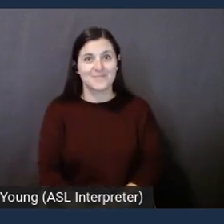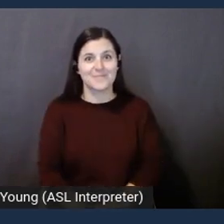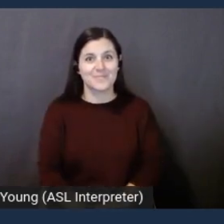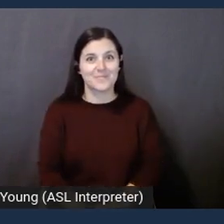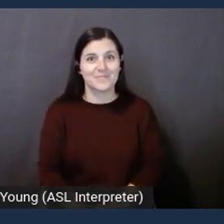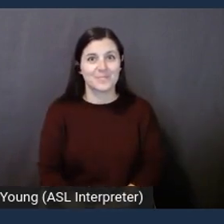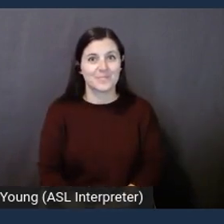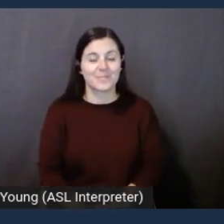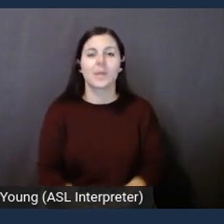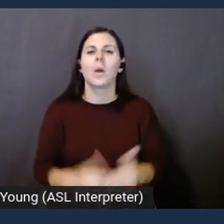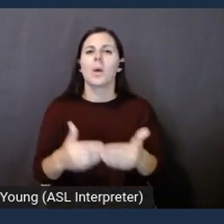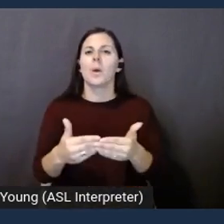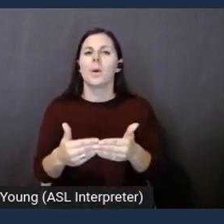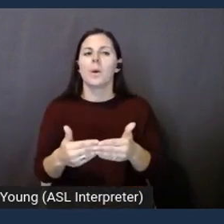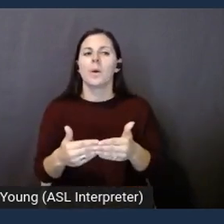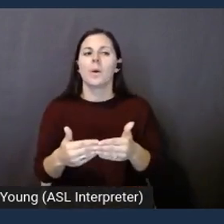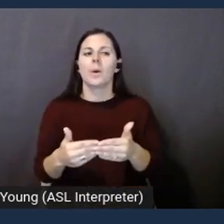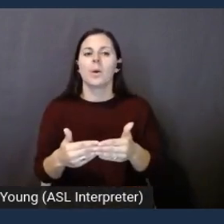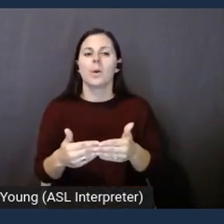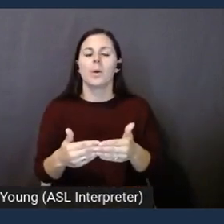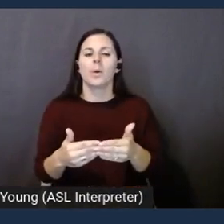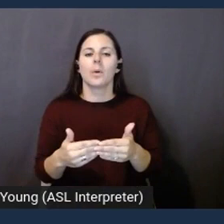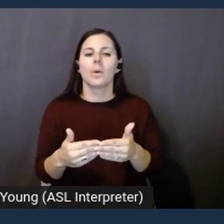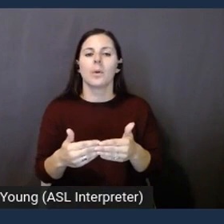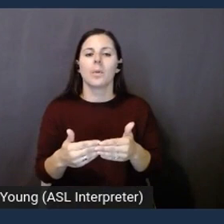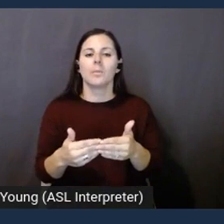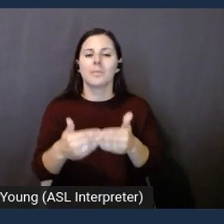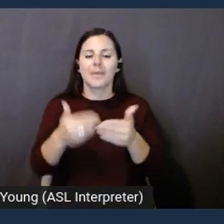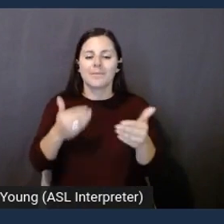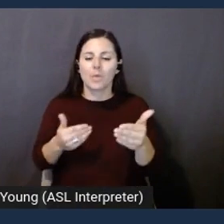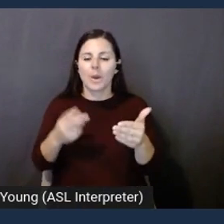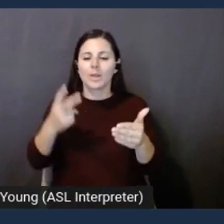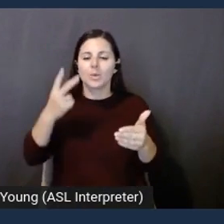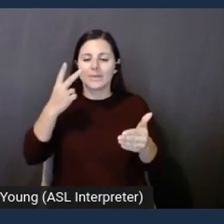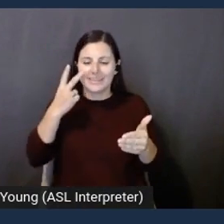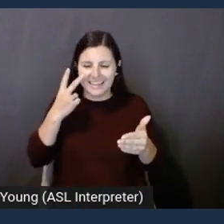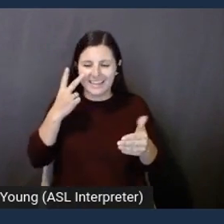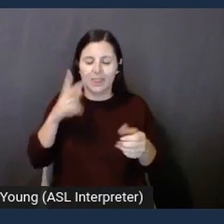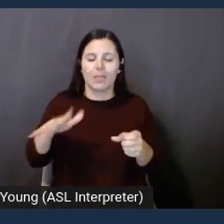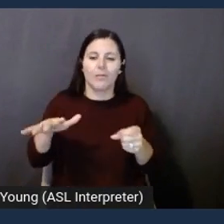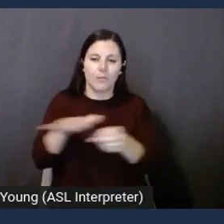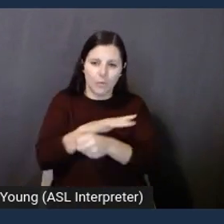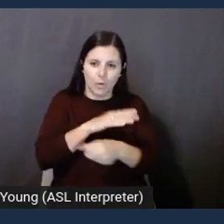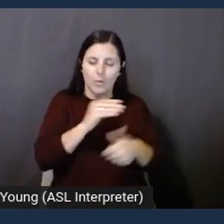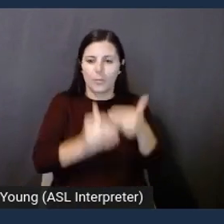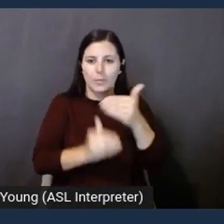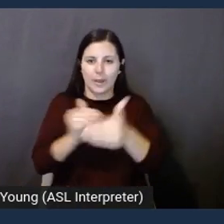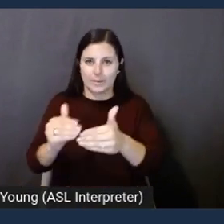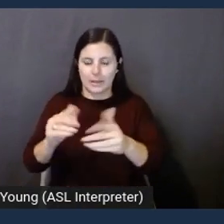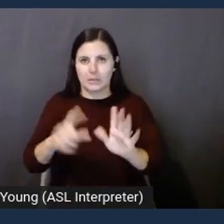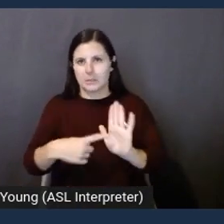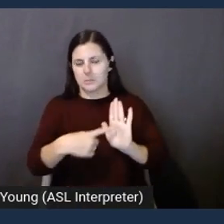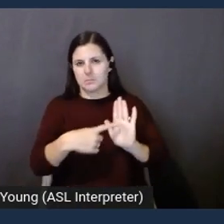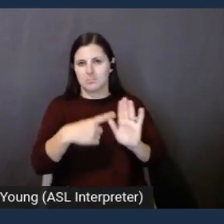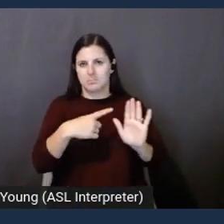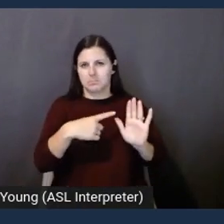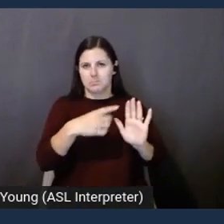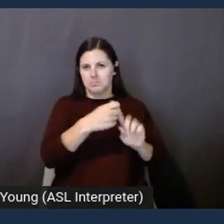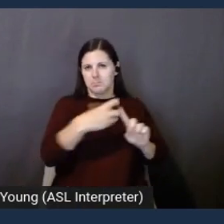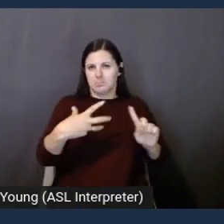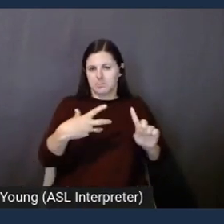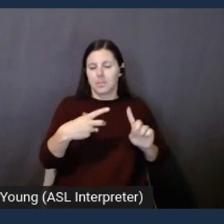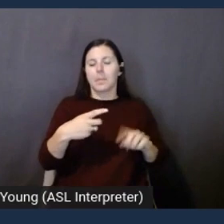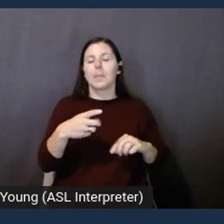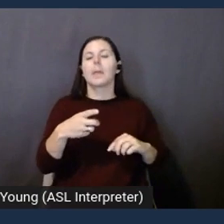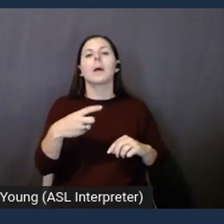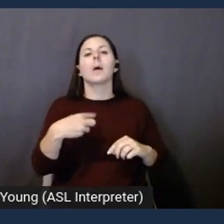Before we sort of see the end-to-end experience, a couple of things. So, what you're going to see is, once